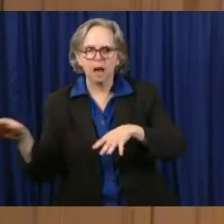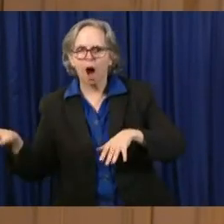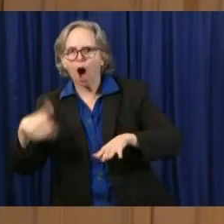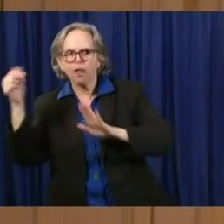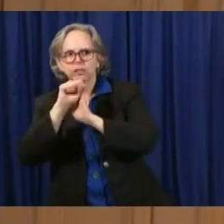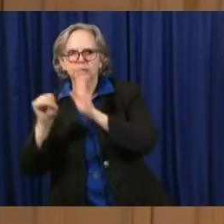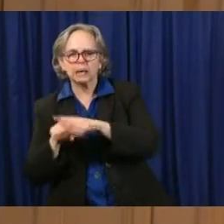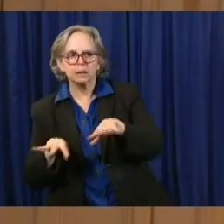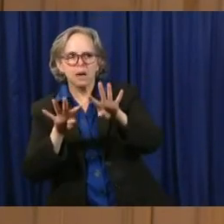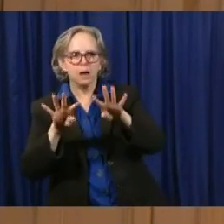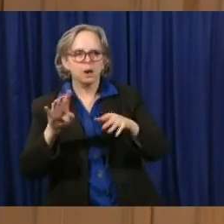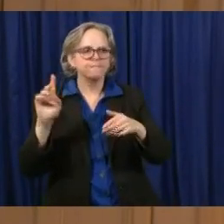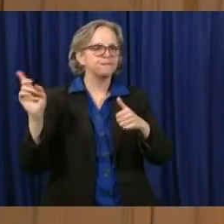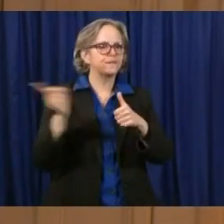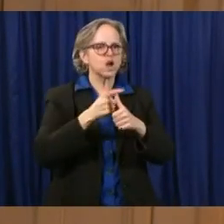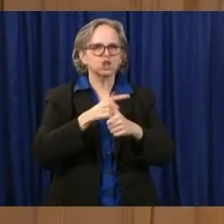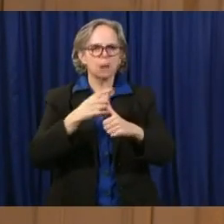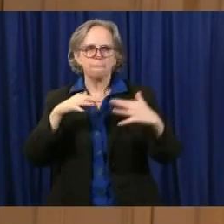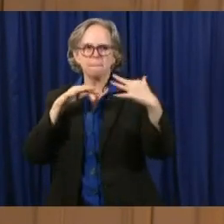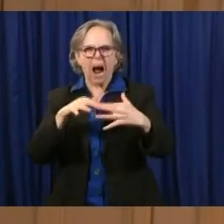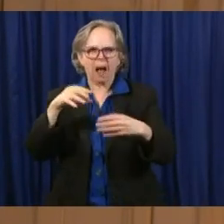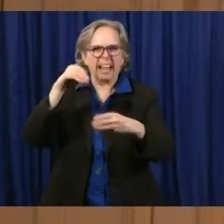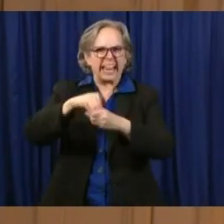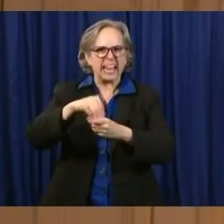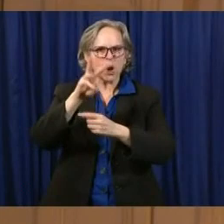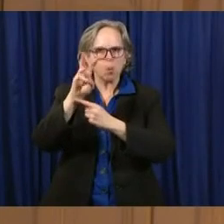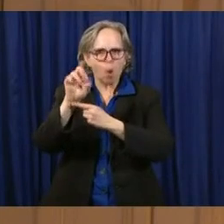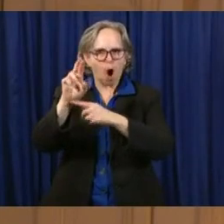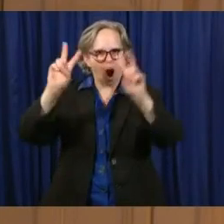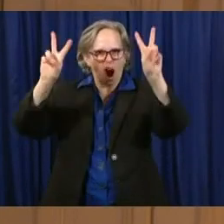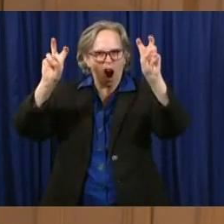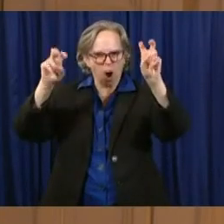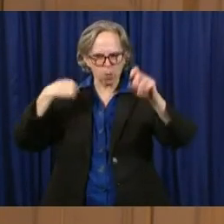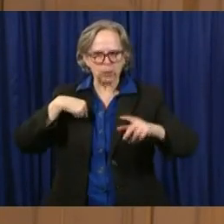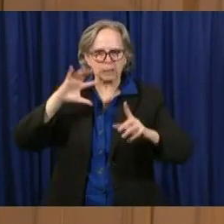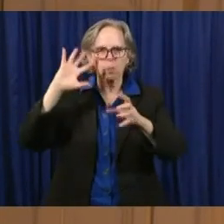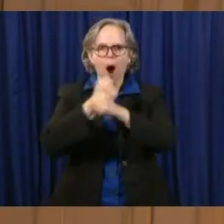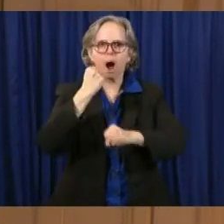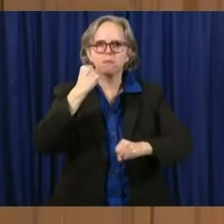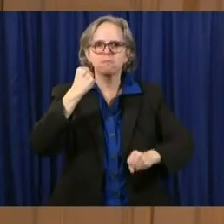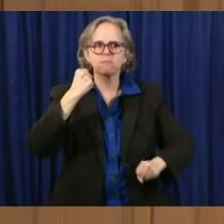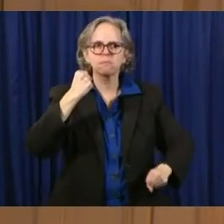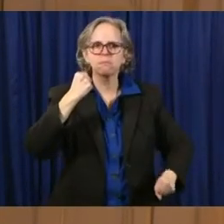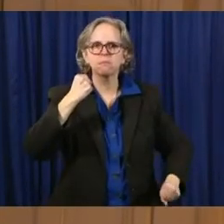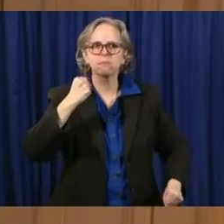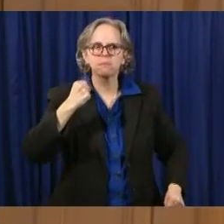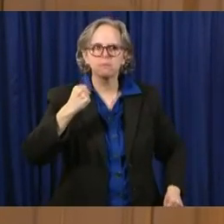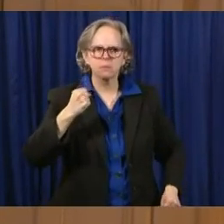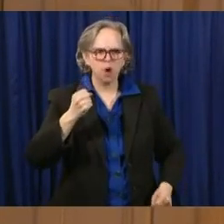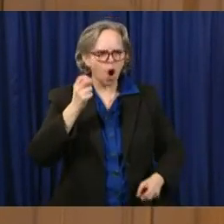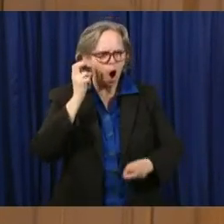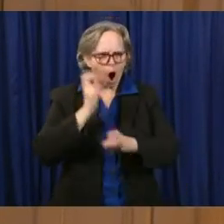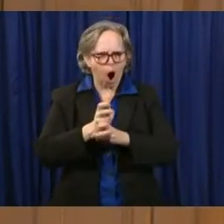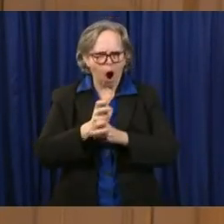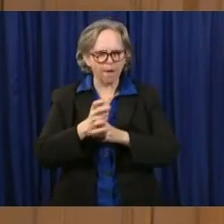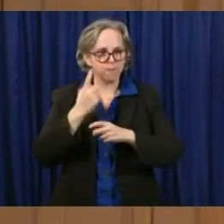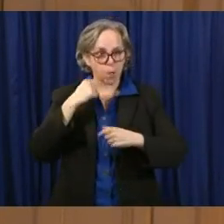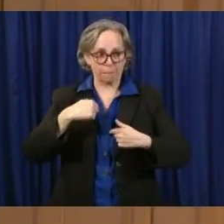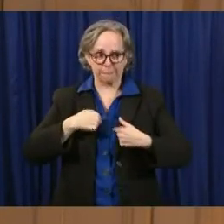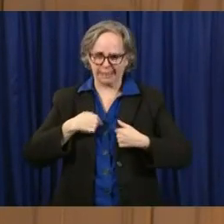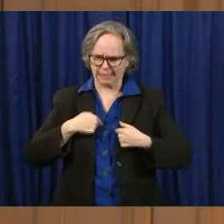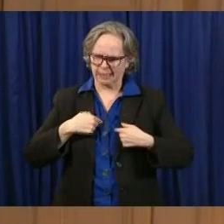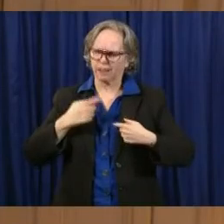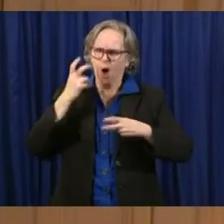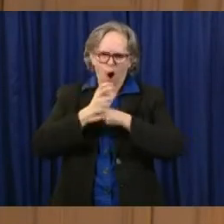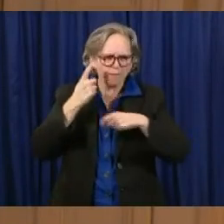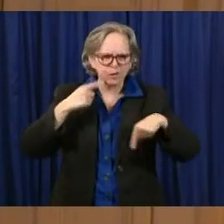We've won the first battle. I think one of the things that's hardest for me, and I know it's hard for you out there, is that this is a